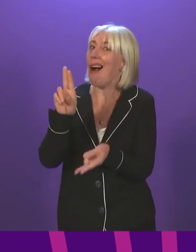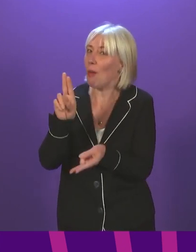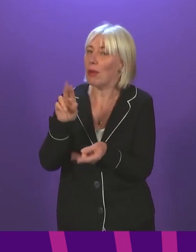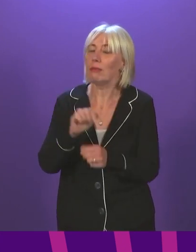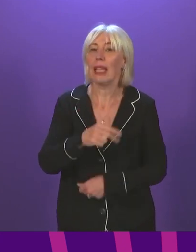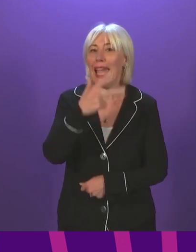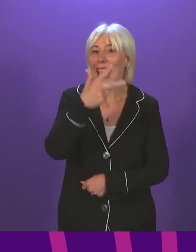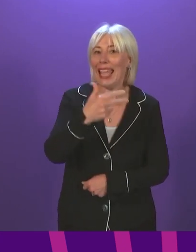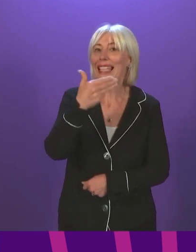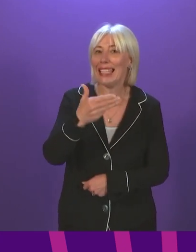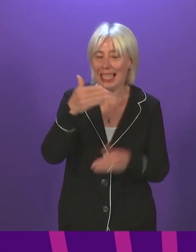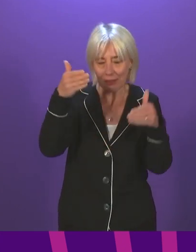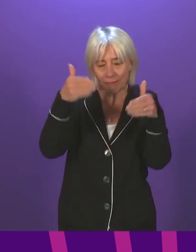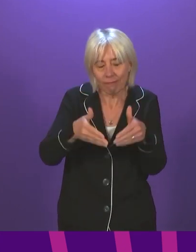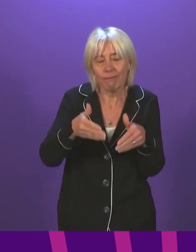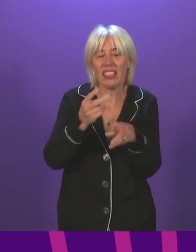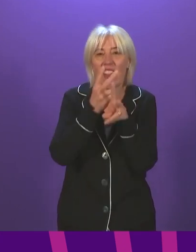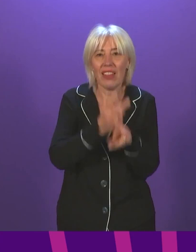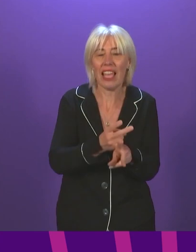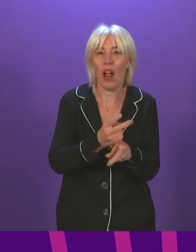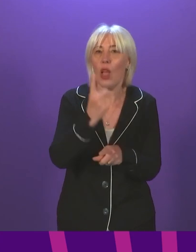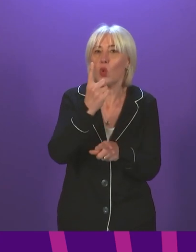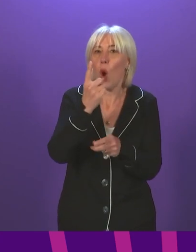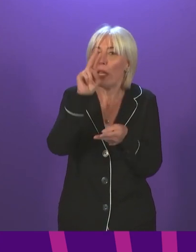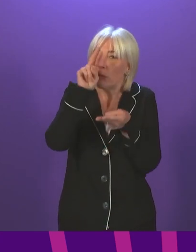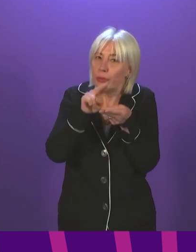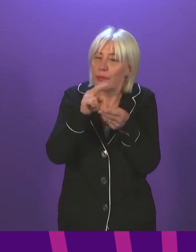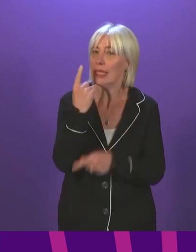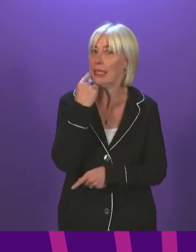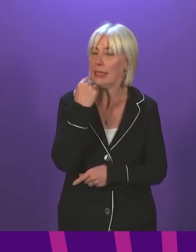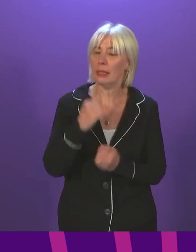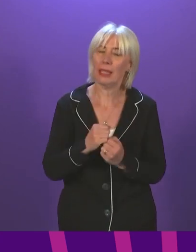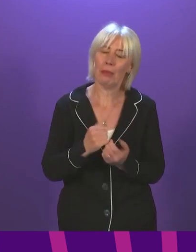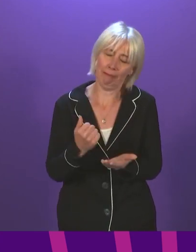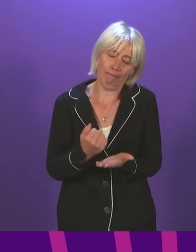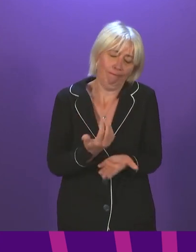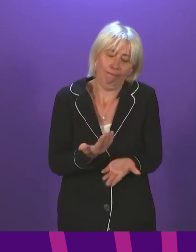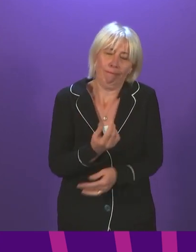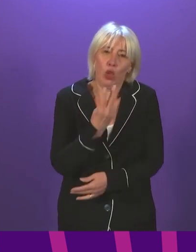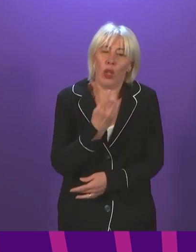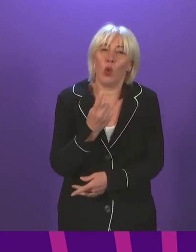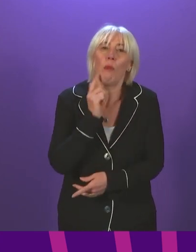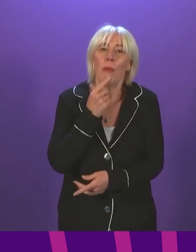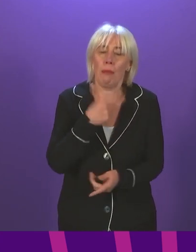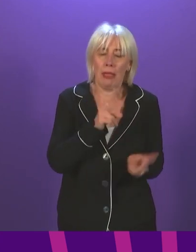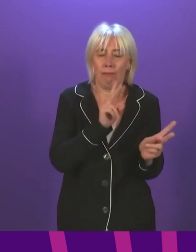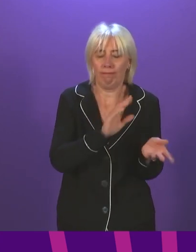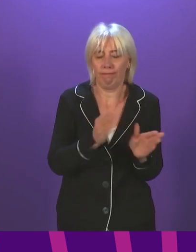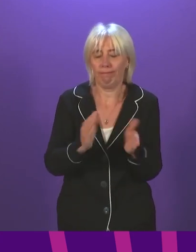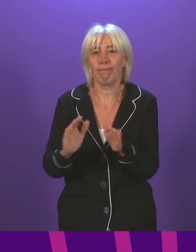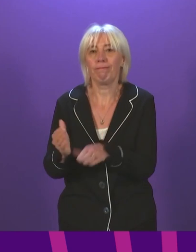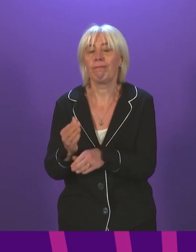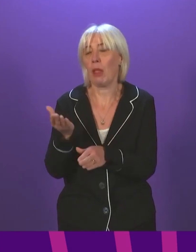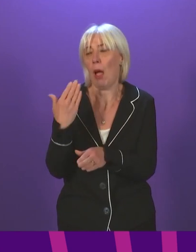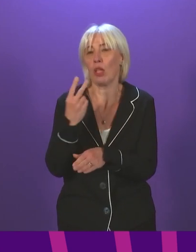people are receiving intensive care. That is one fewer than yesterday. Sadly, a further 21 deaths have been reported in the past 24